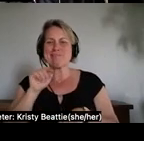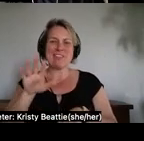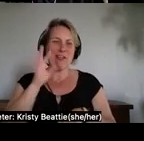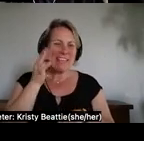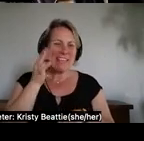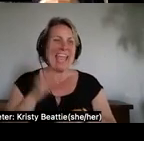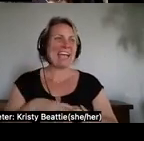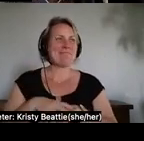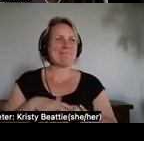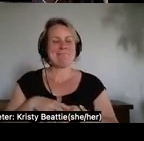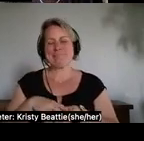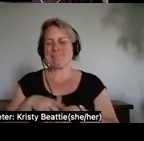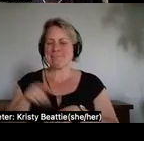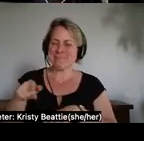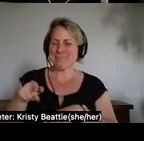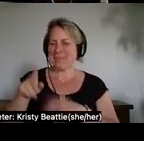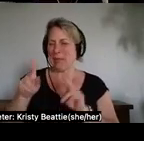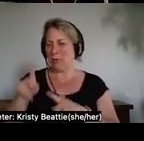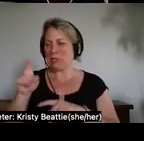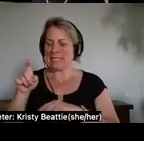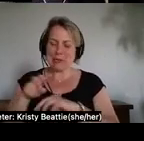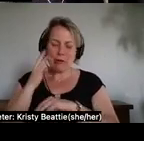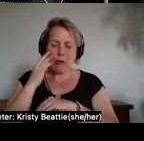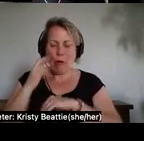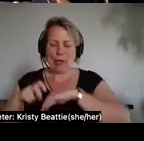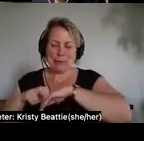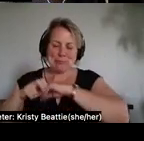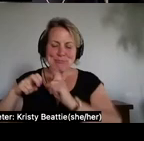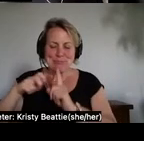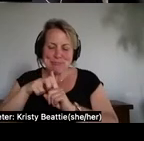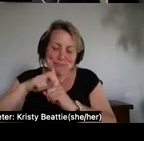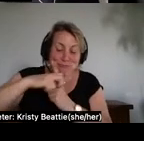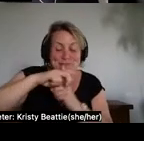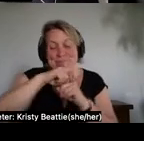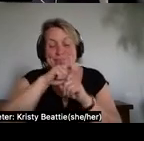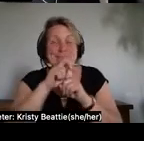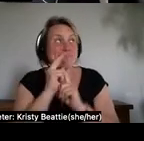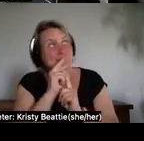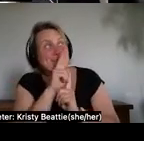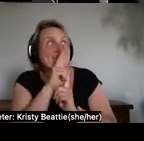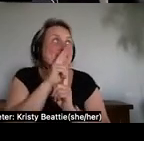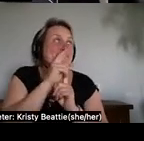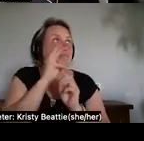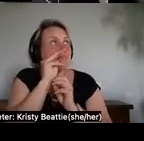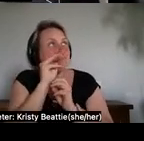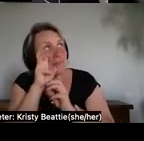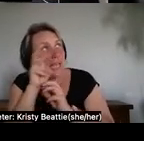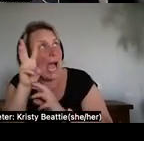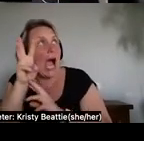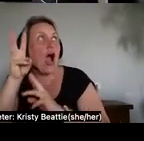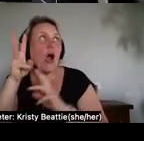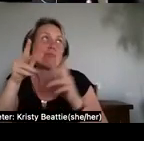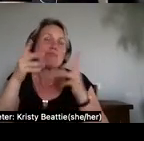do things that cats do rub on your leg or look at you and meow and if you laughed